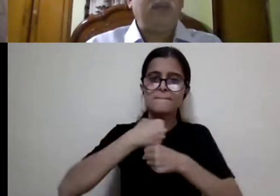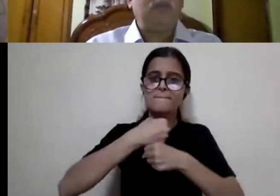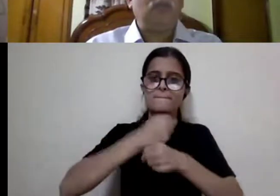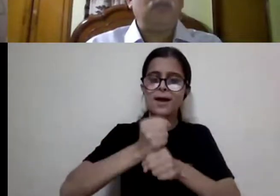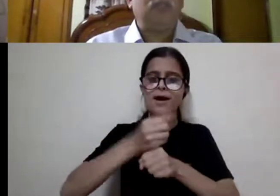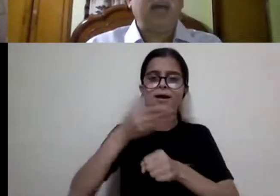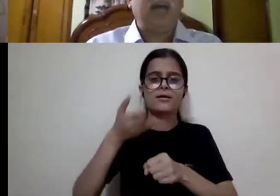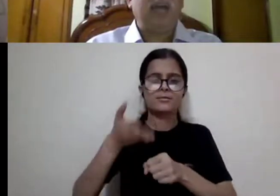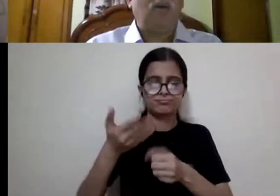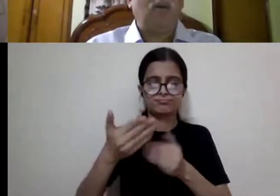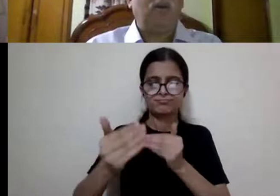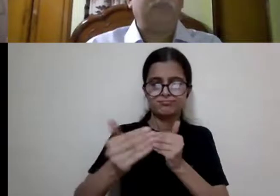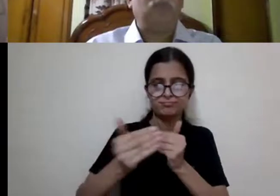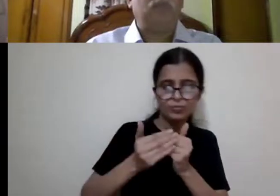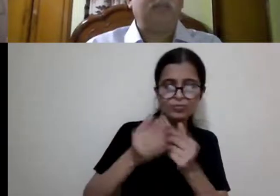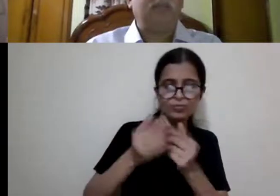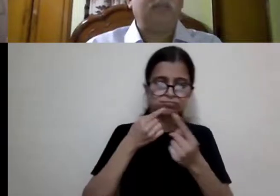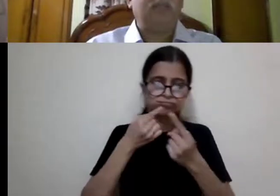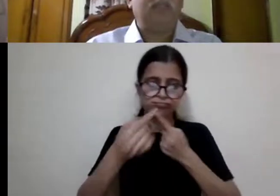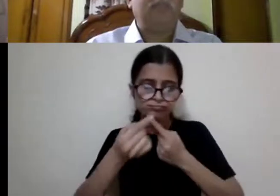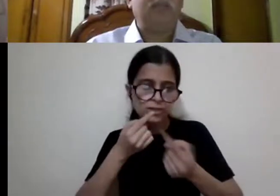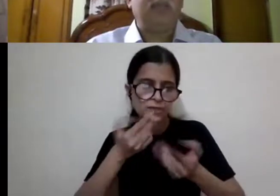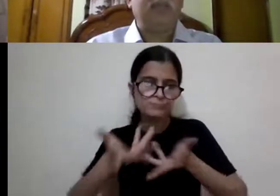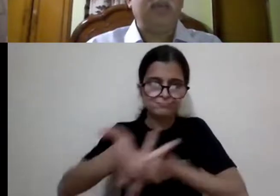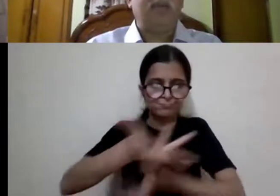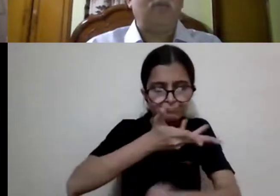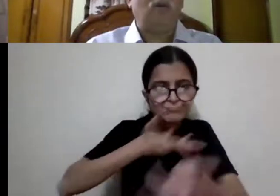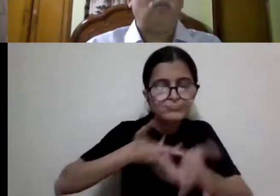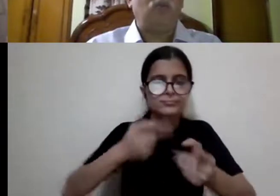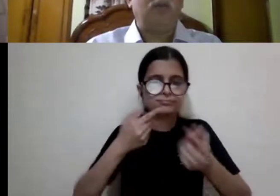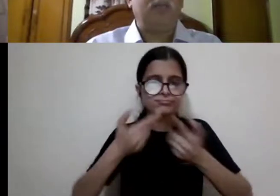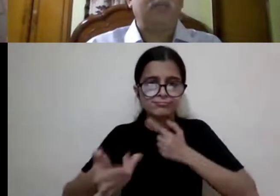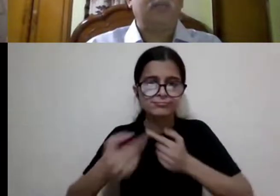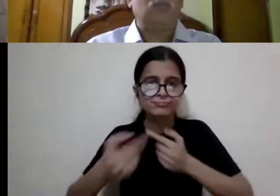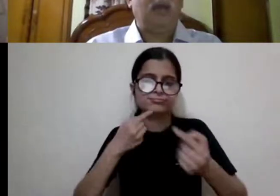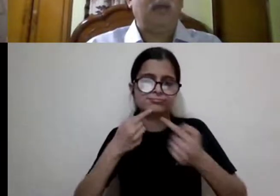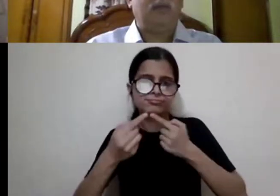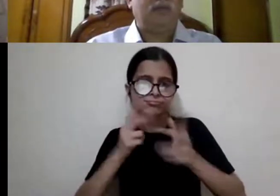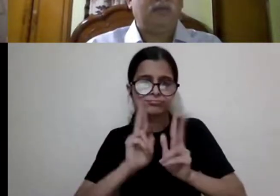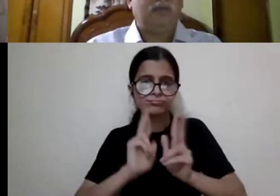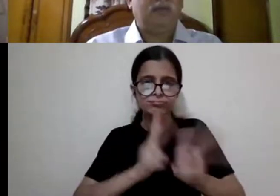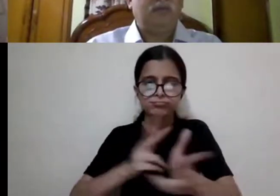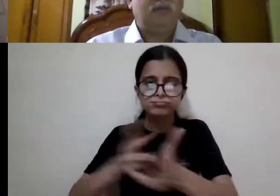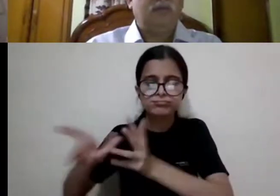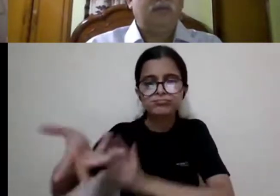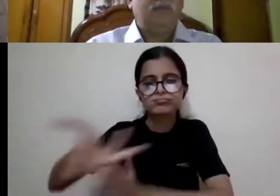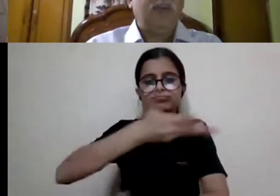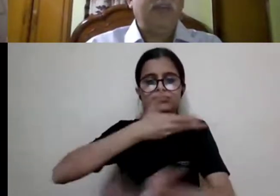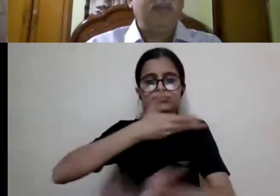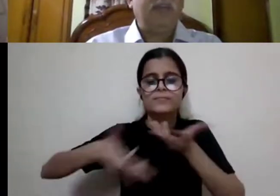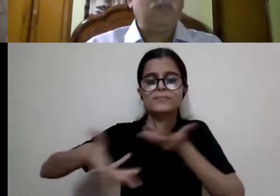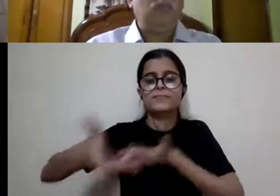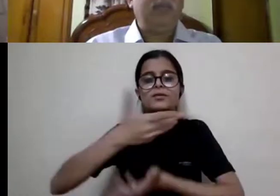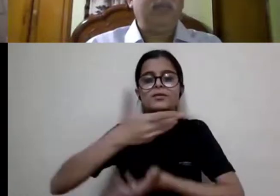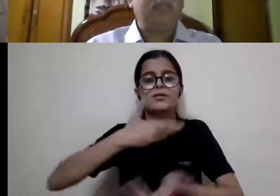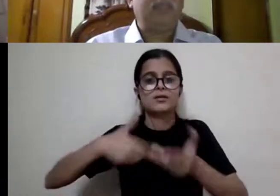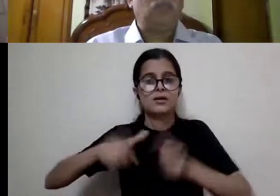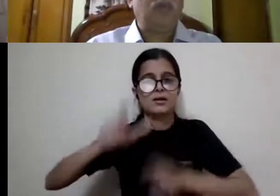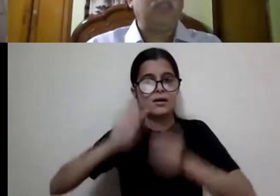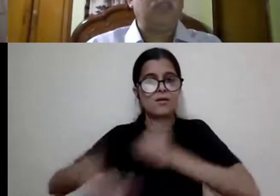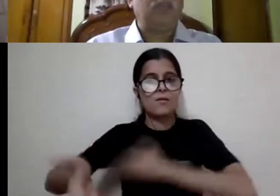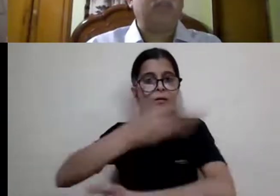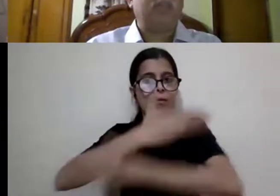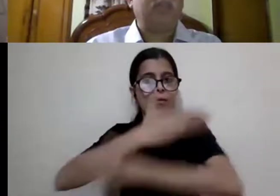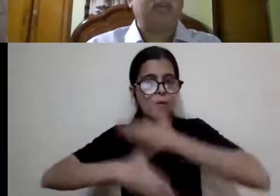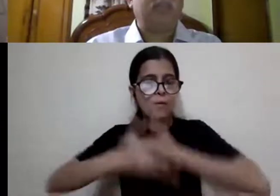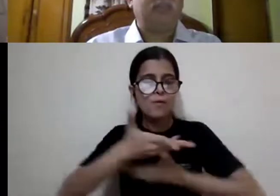a very close dialogue between disability and law is required. Finally, we raised the